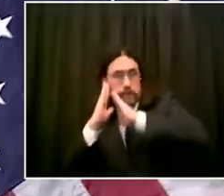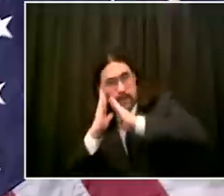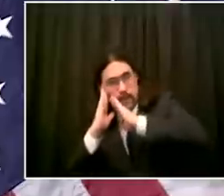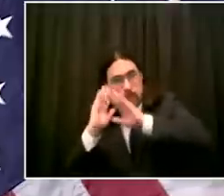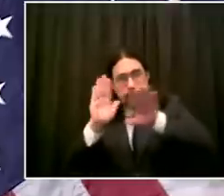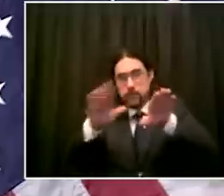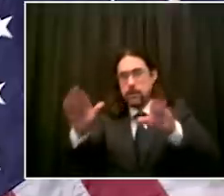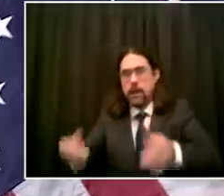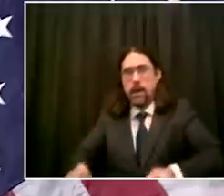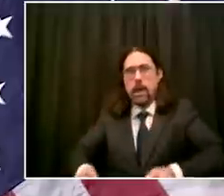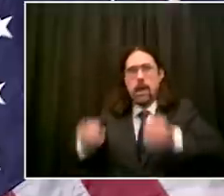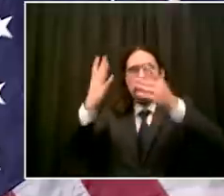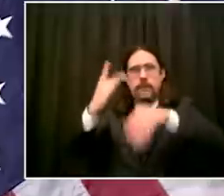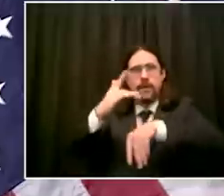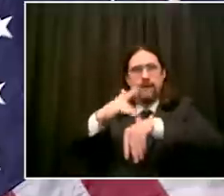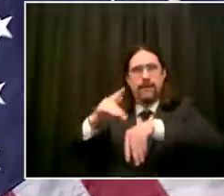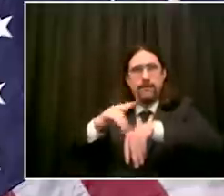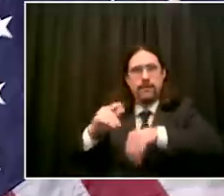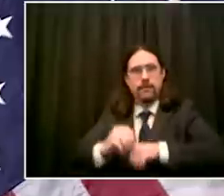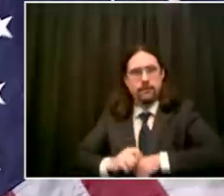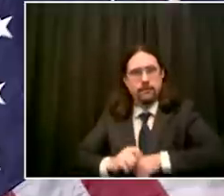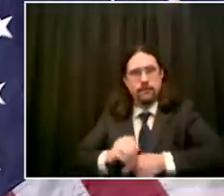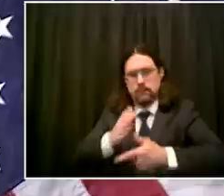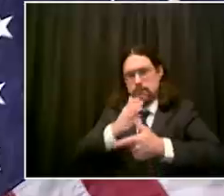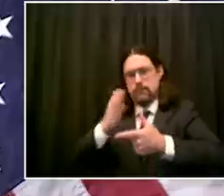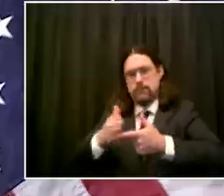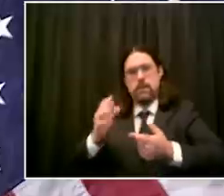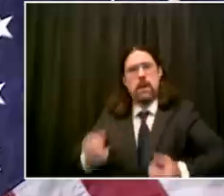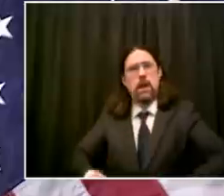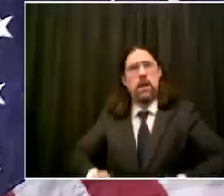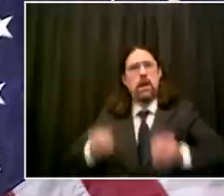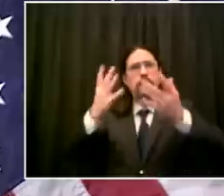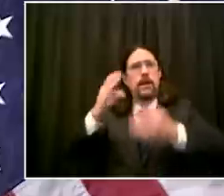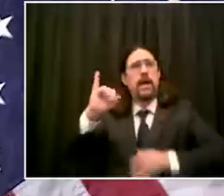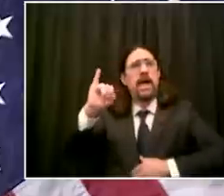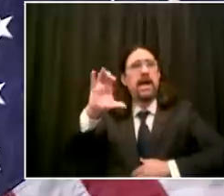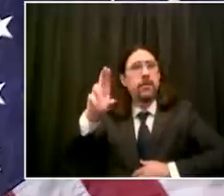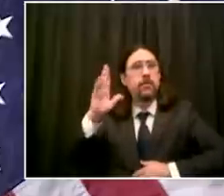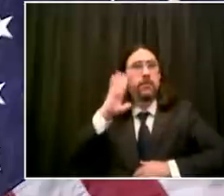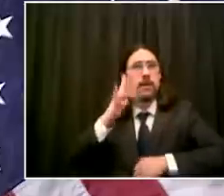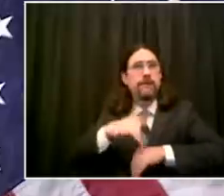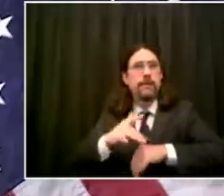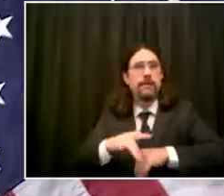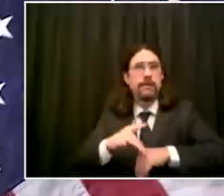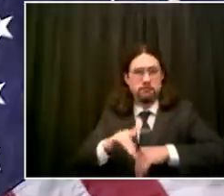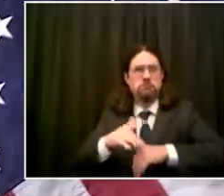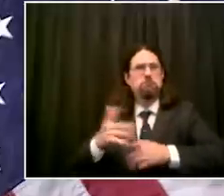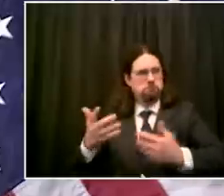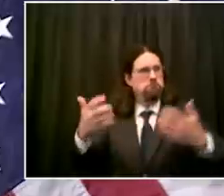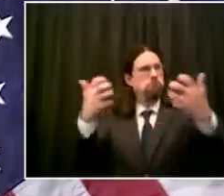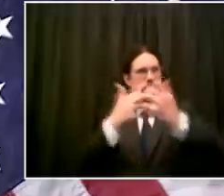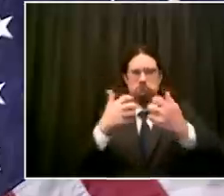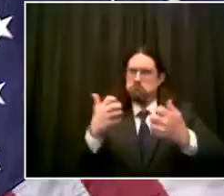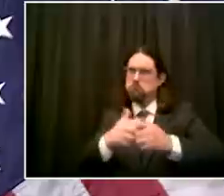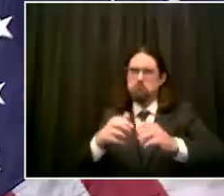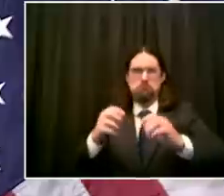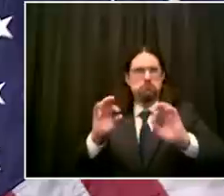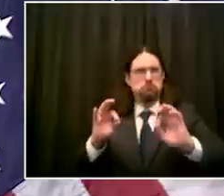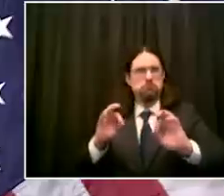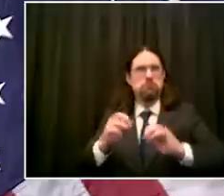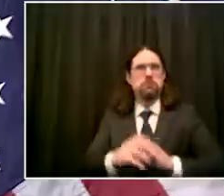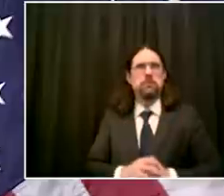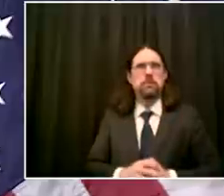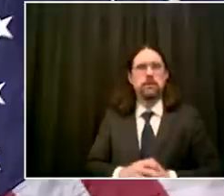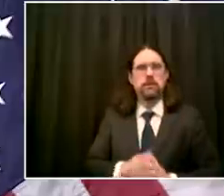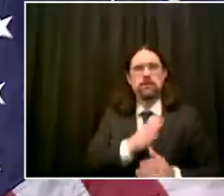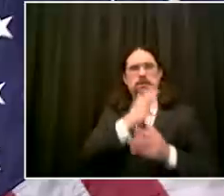contact tracers we've made very clear we expect to hit that goal in the beginning of june um obviously other